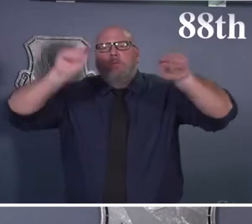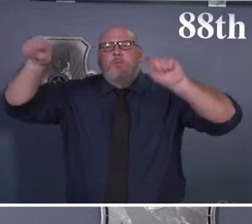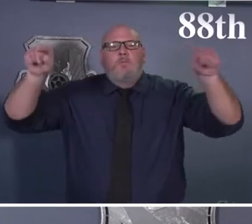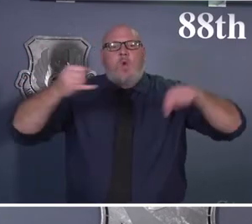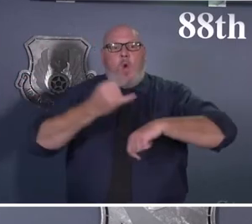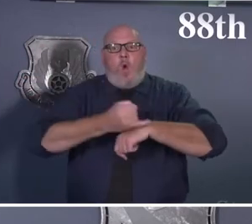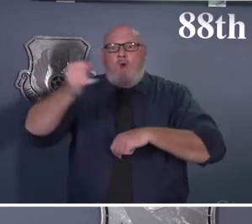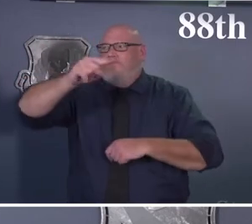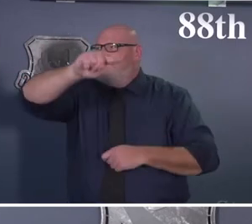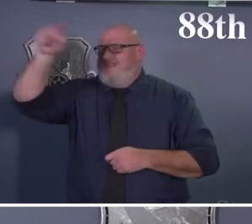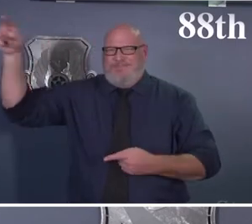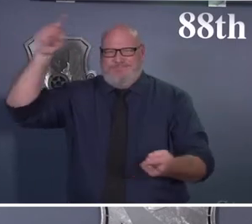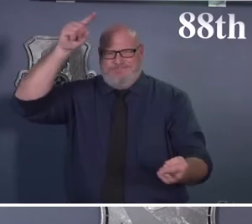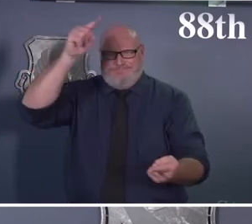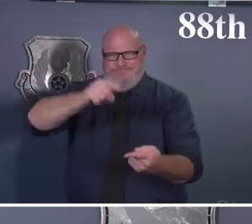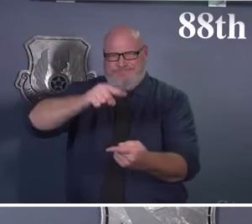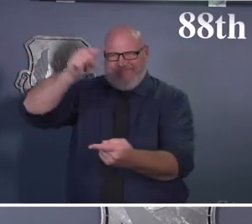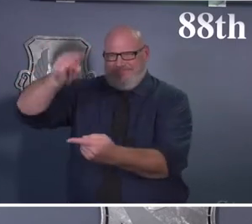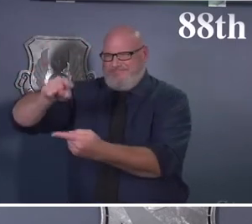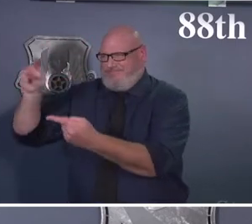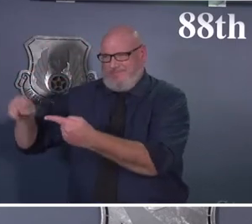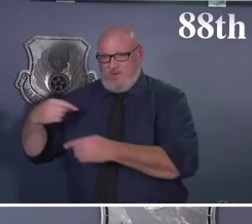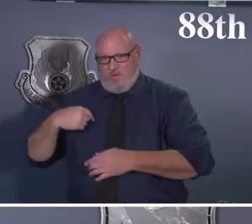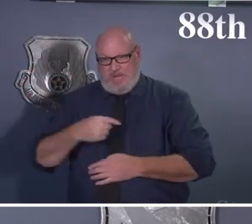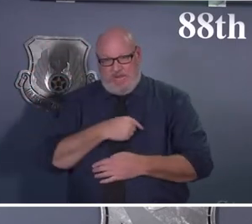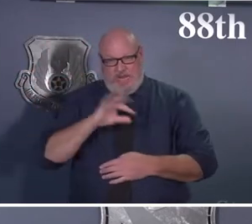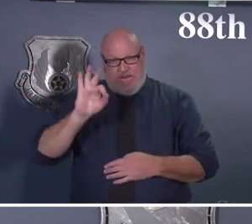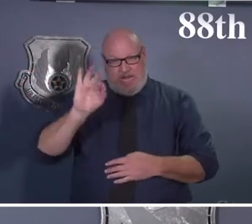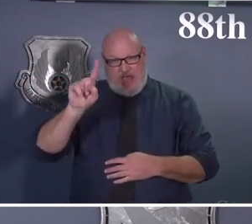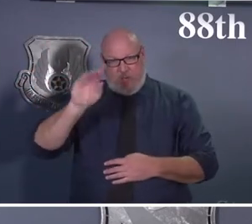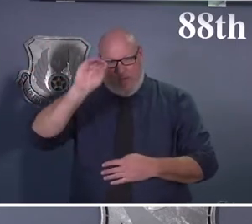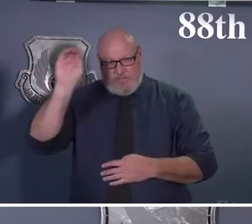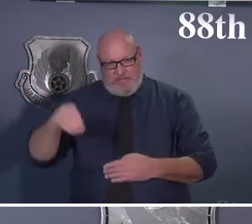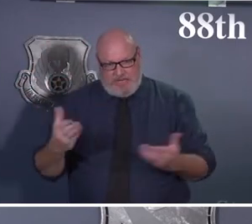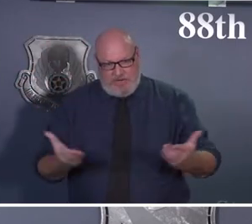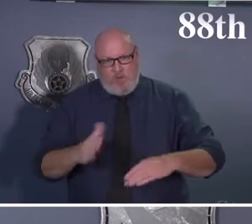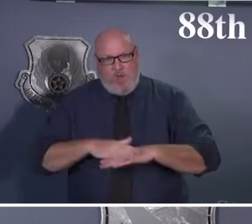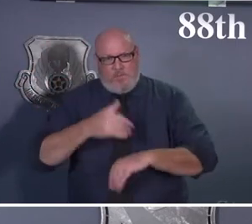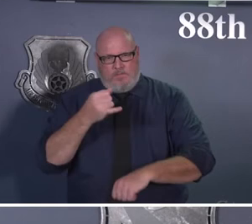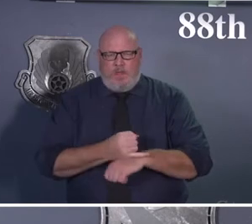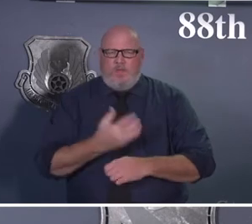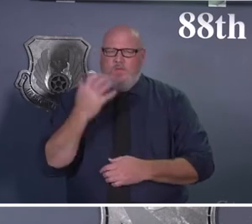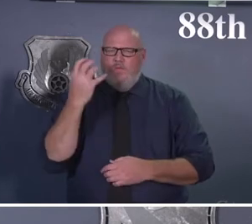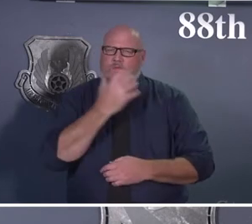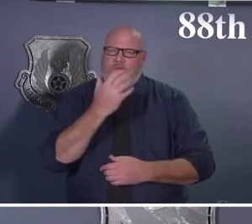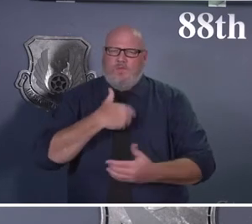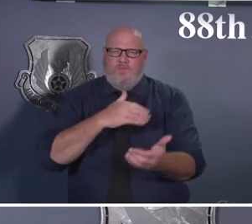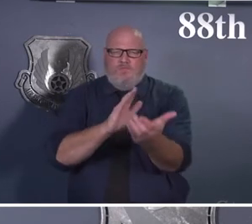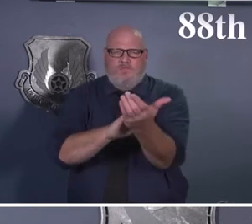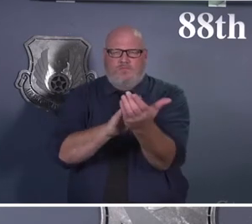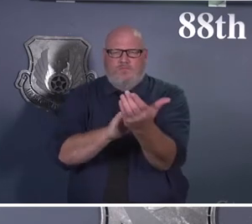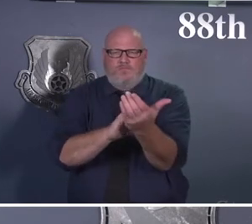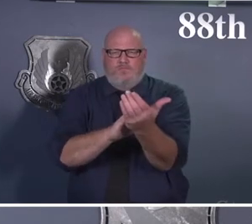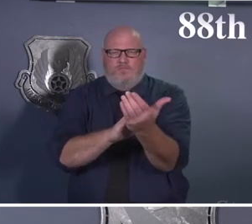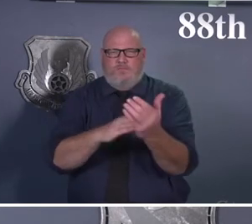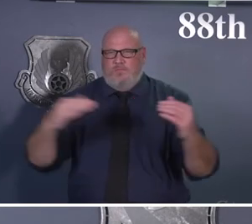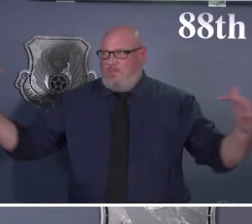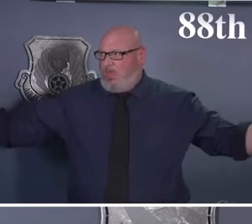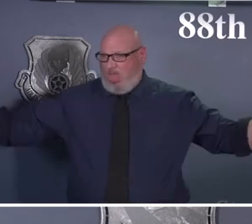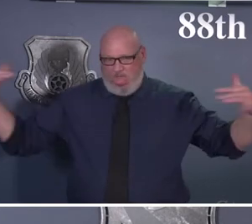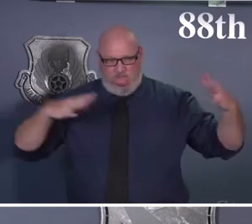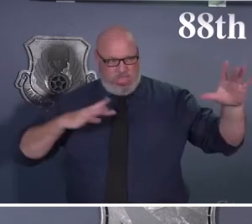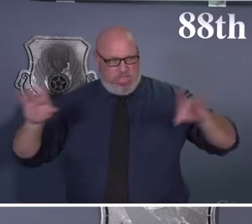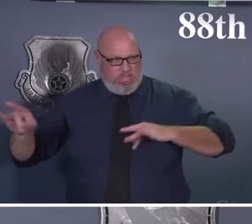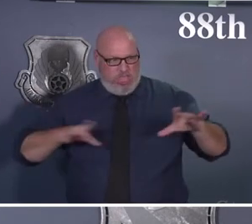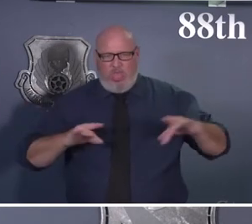And so we're doing what we can to keep the team safe, to mitigate the risk and to prevent the spread on installation. And what we see on installation is we're a bit of an